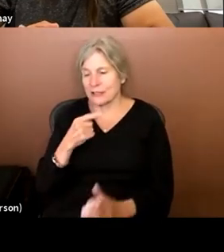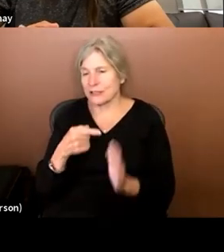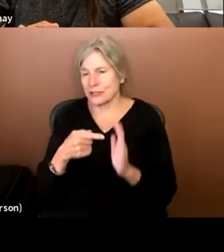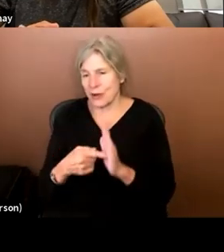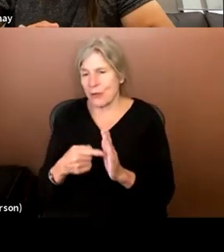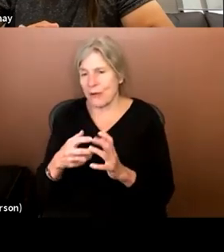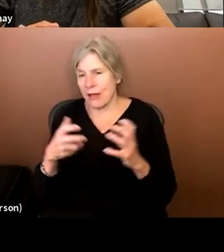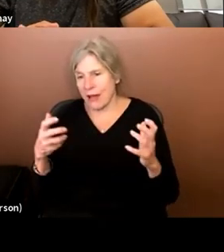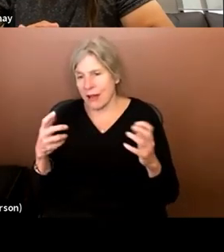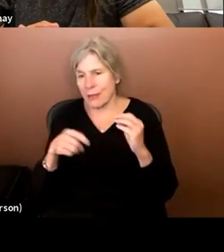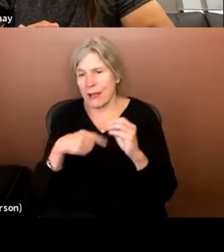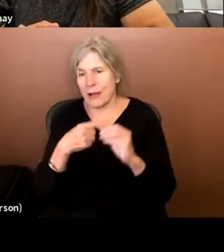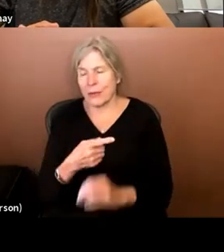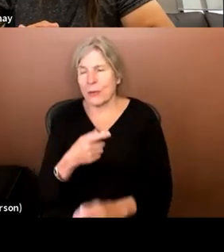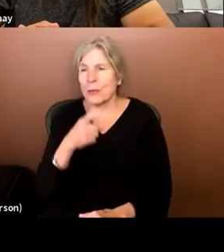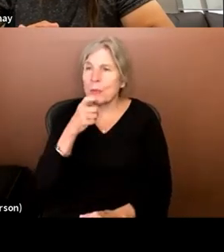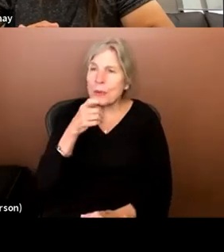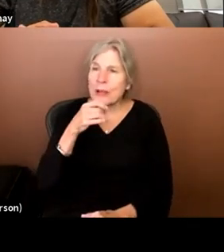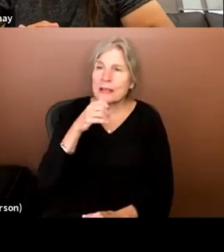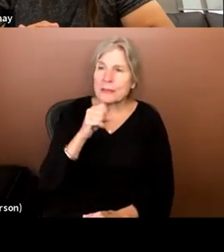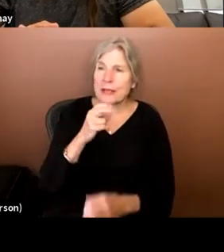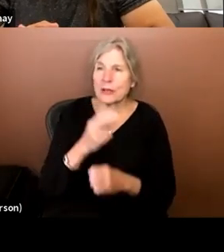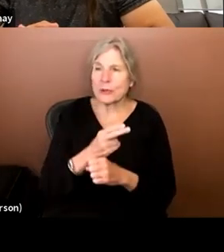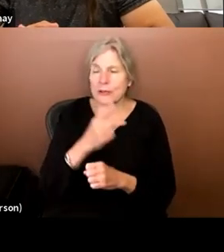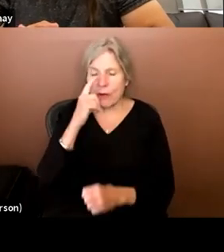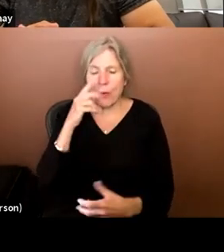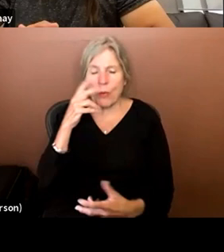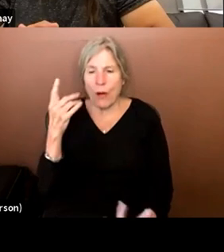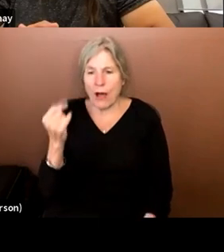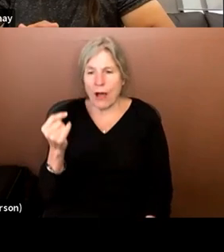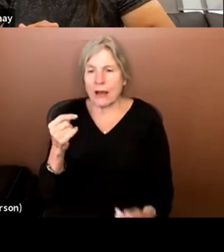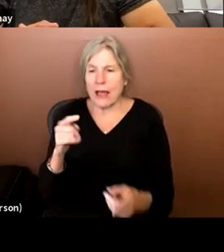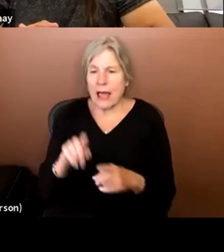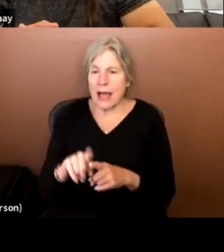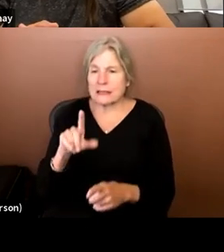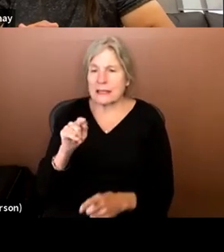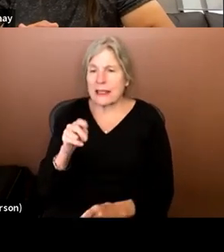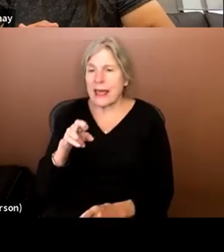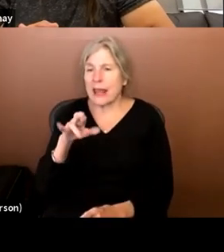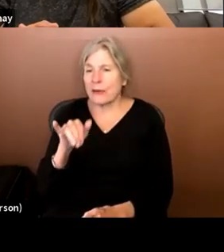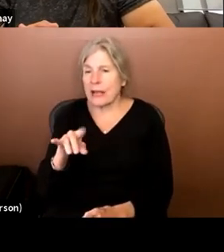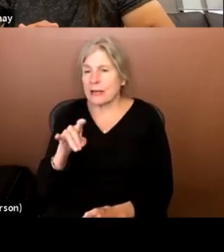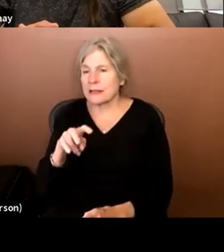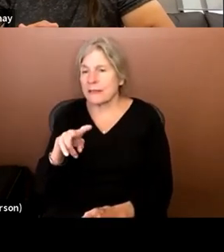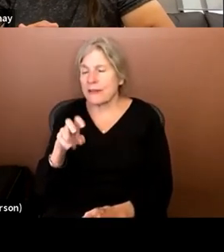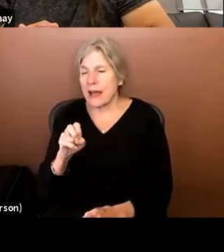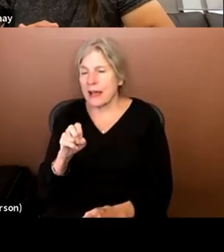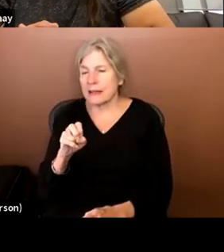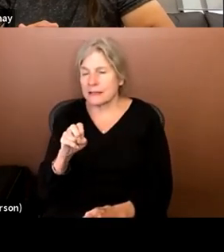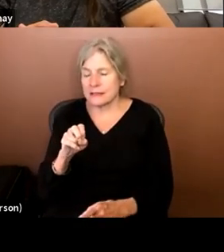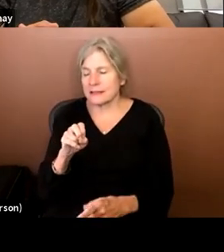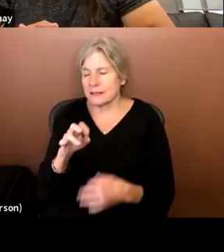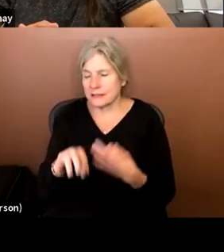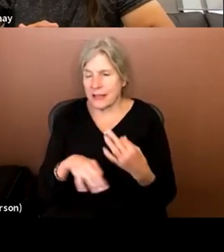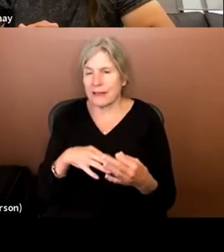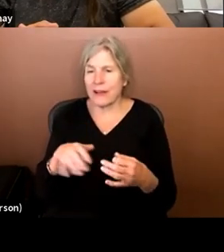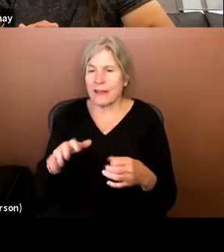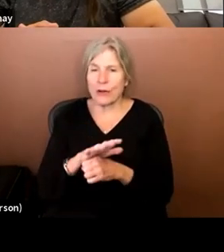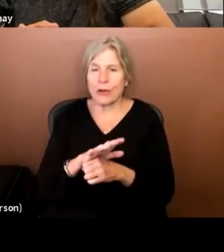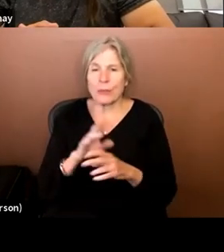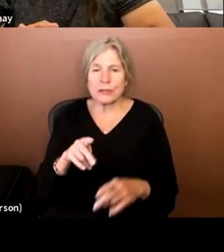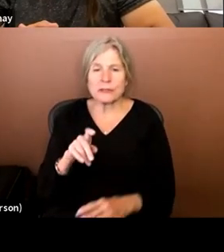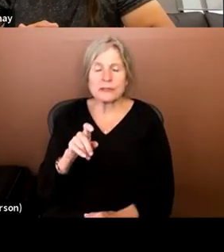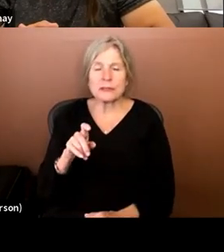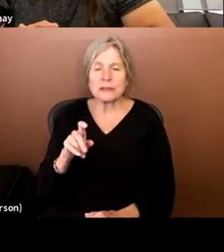um, who is being used for what as a literary device, as opposed to a full person. Let